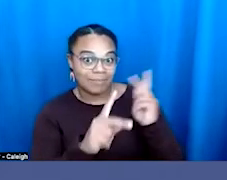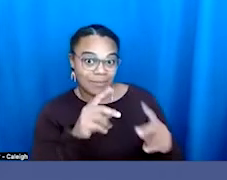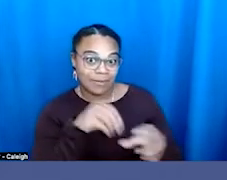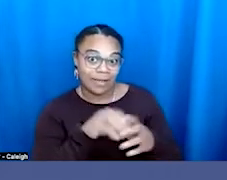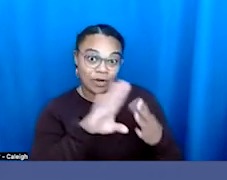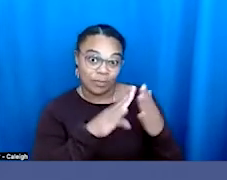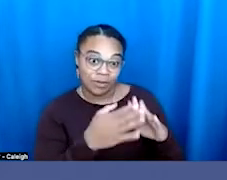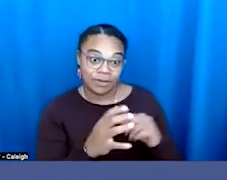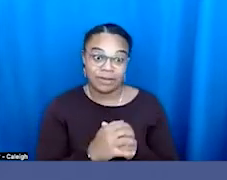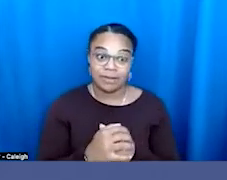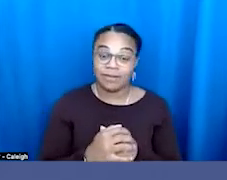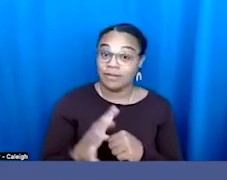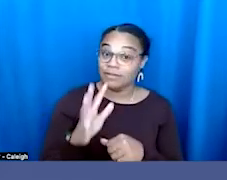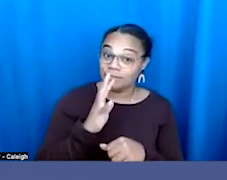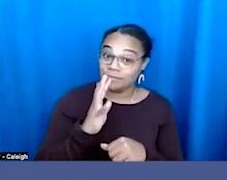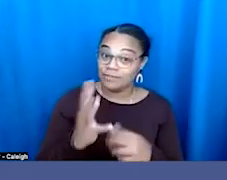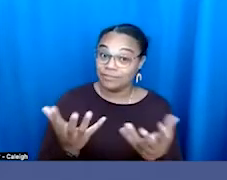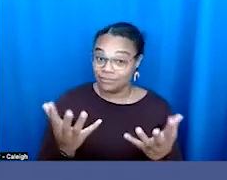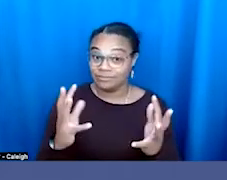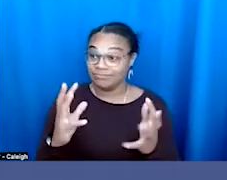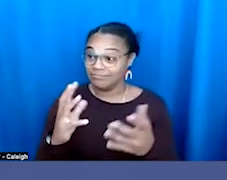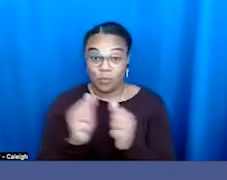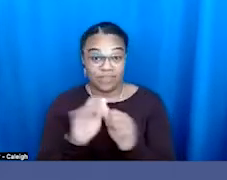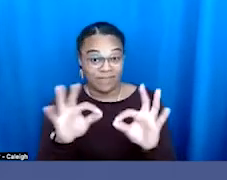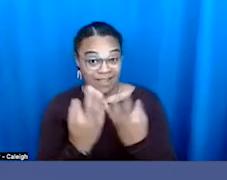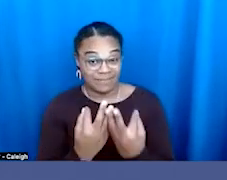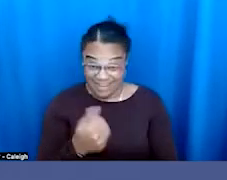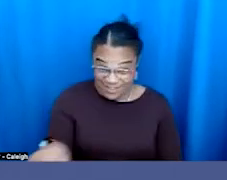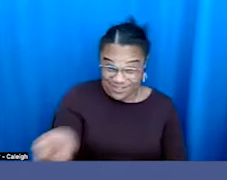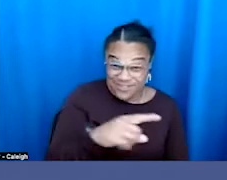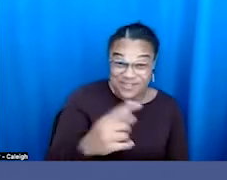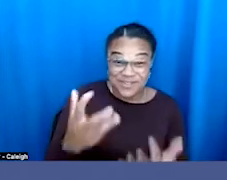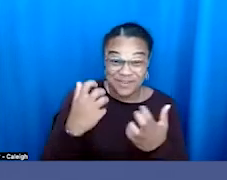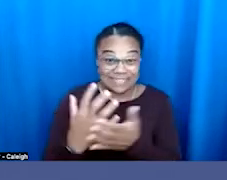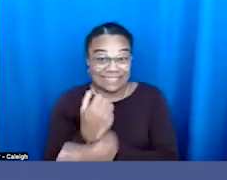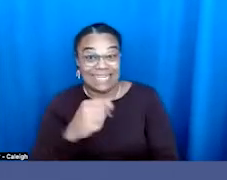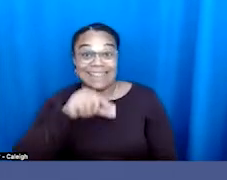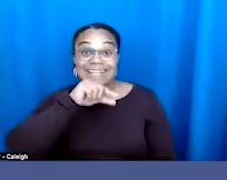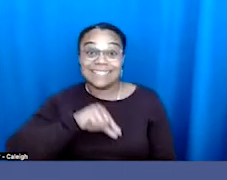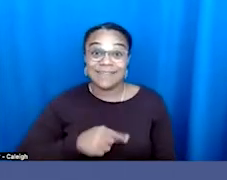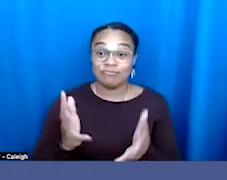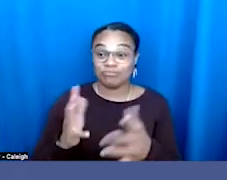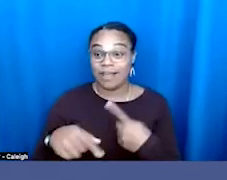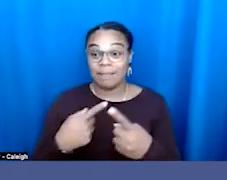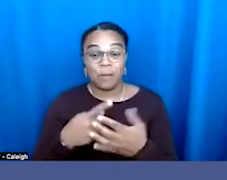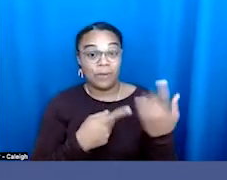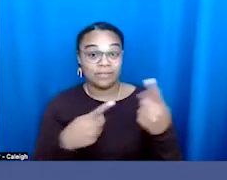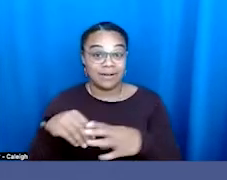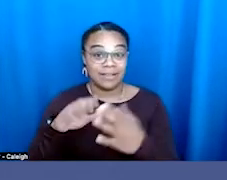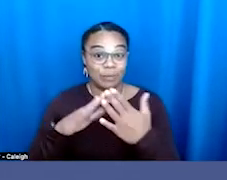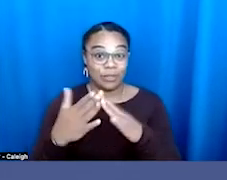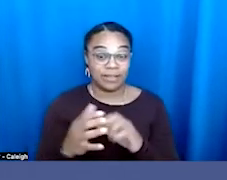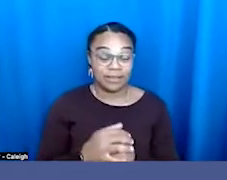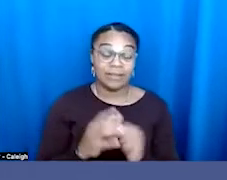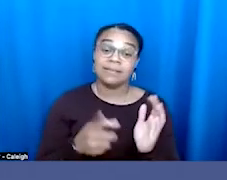Anybody want to sit at Thanksgiving to talk about what's going on in our community? Sometimes that's the hardest thing to do, but sometimes the most impactful